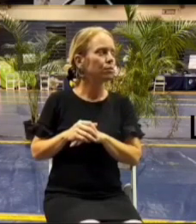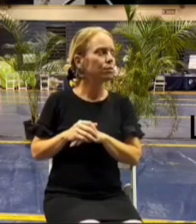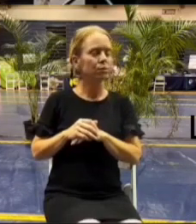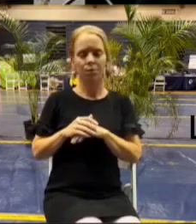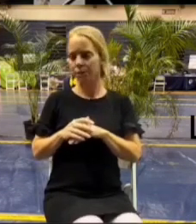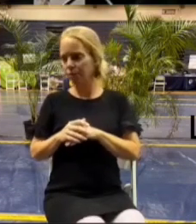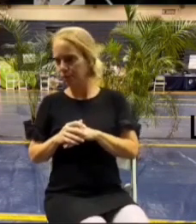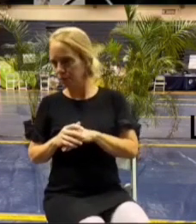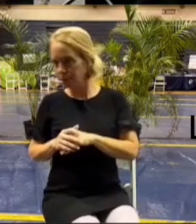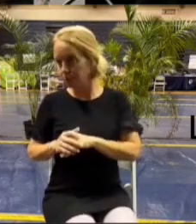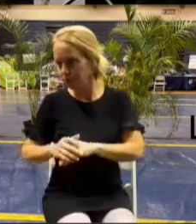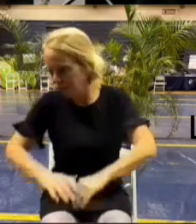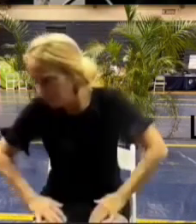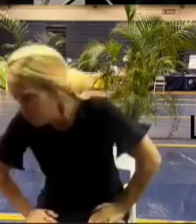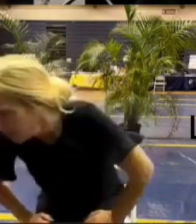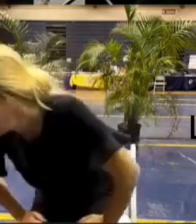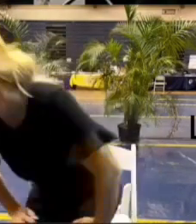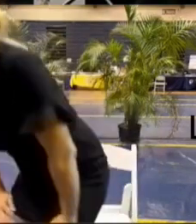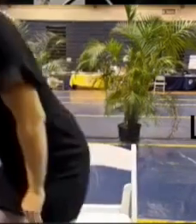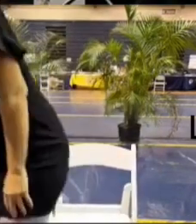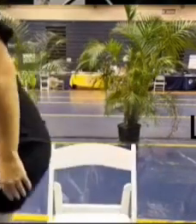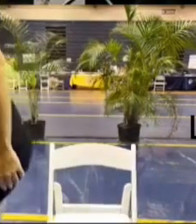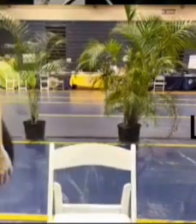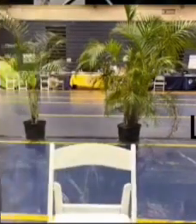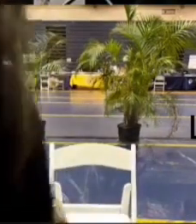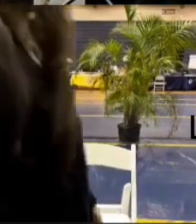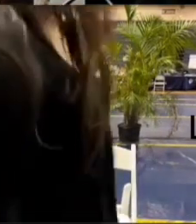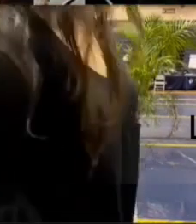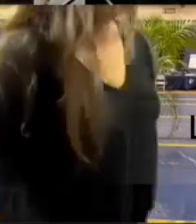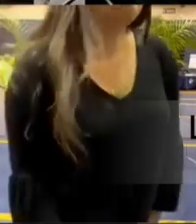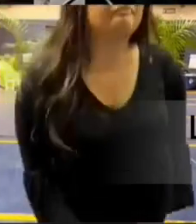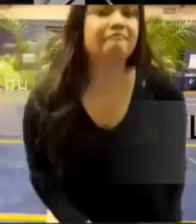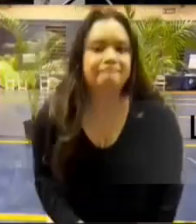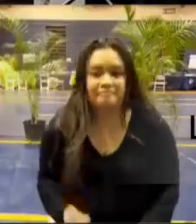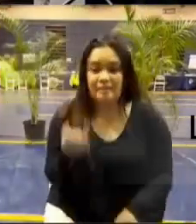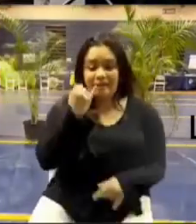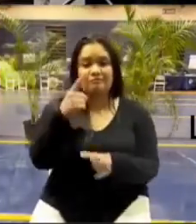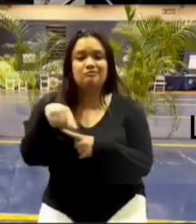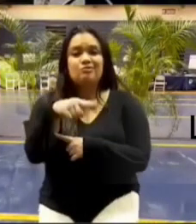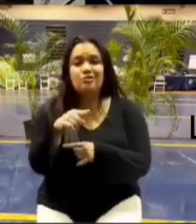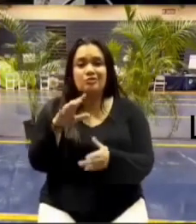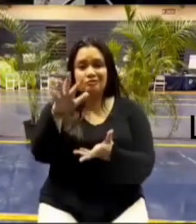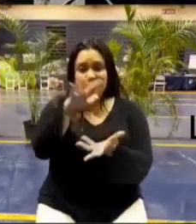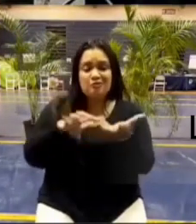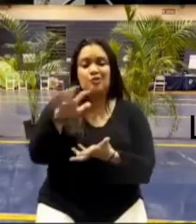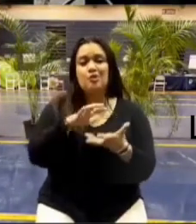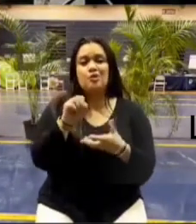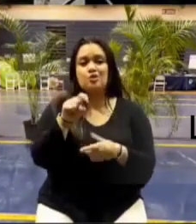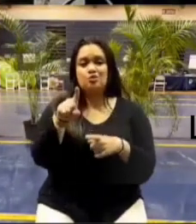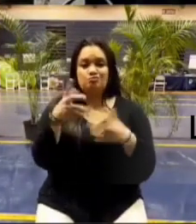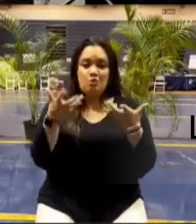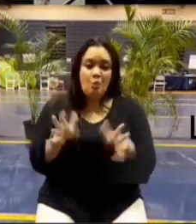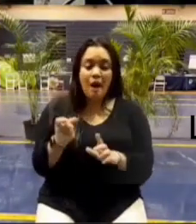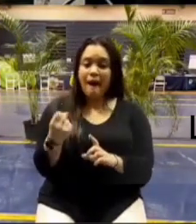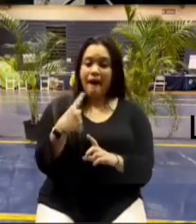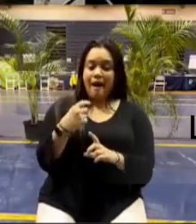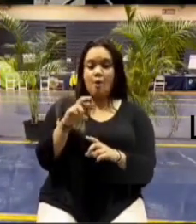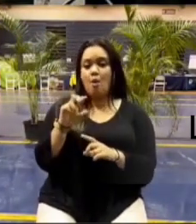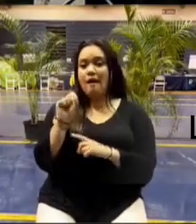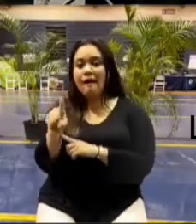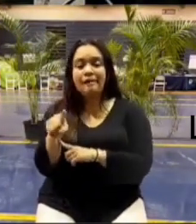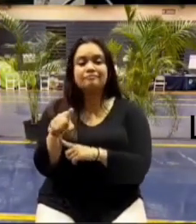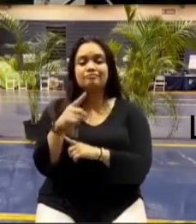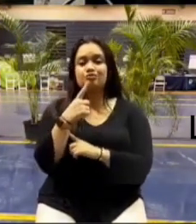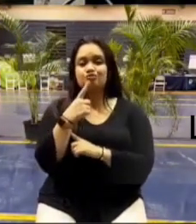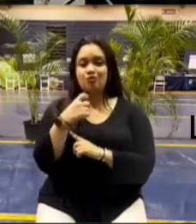if you're confused and say you don't want to ask a question tonight or you don't want to see one of my teammates in a red or myself i'm going to give you a phone